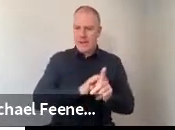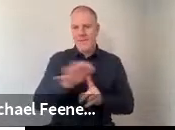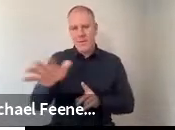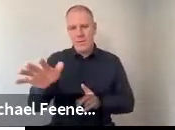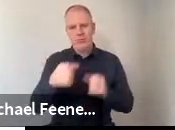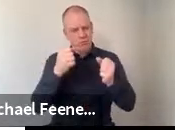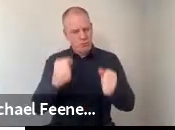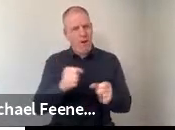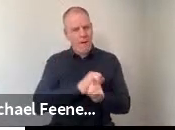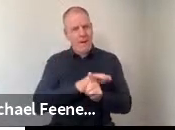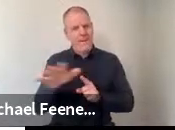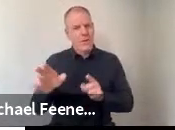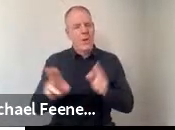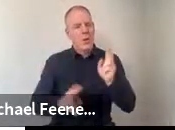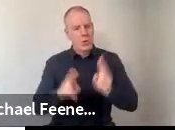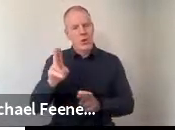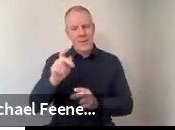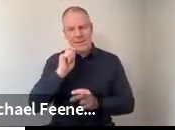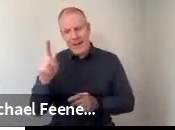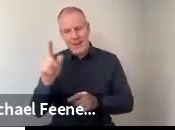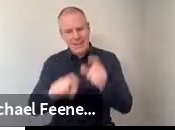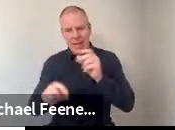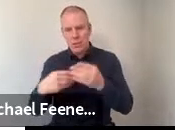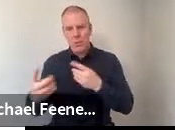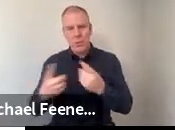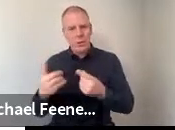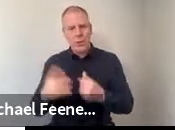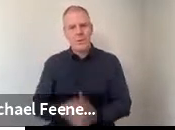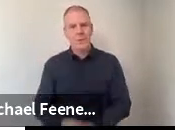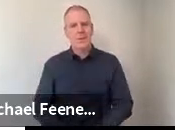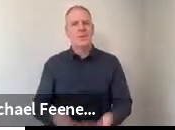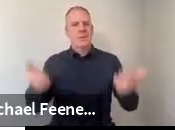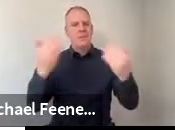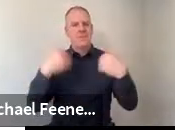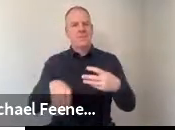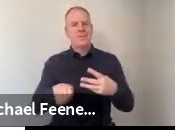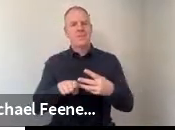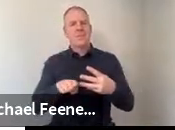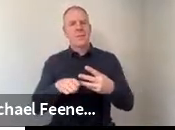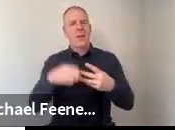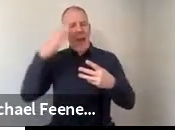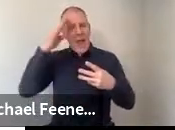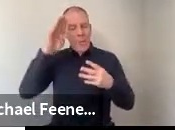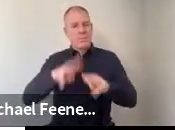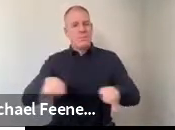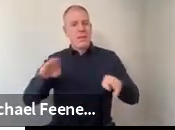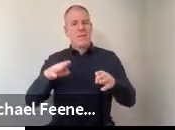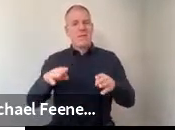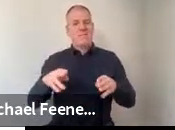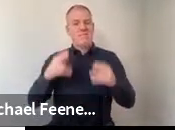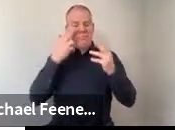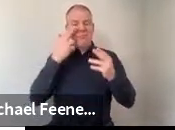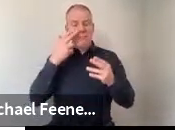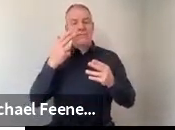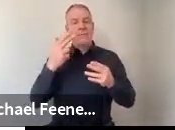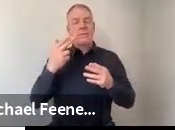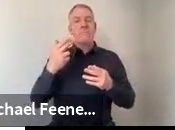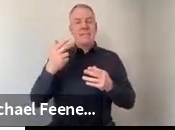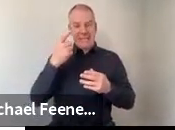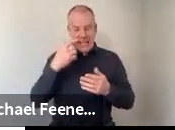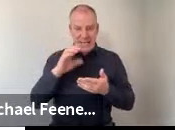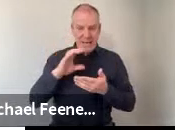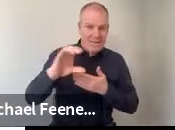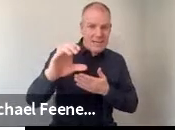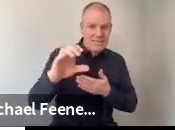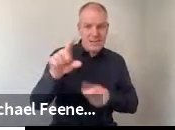majority that they they should be doing that. And the Irish public in general see the investment in science